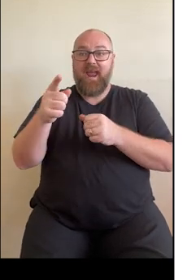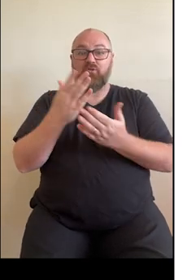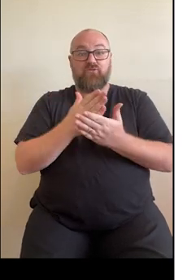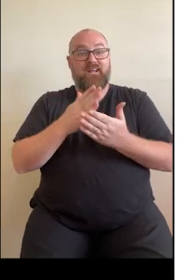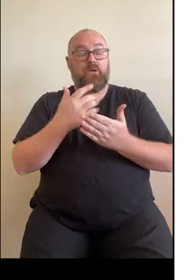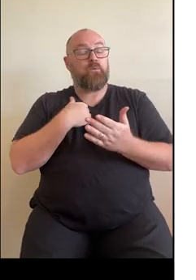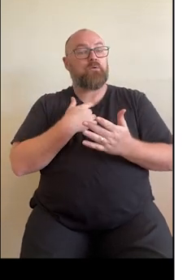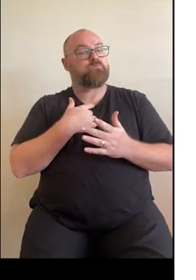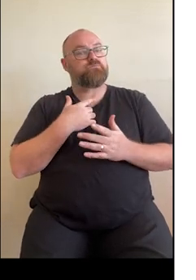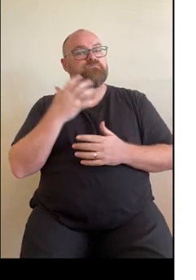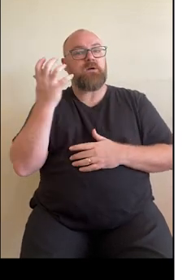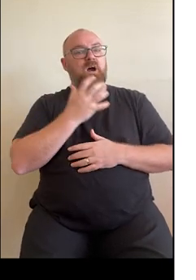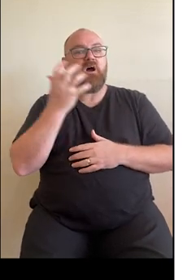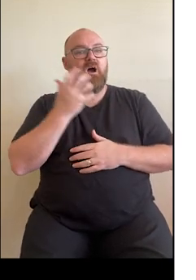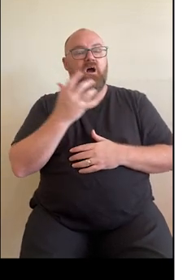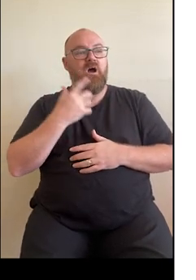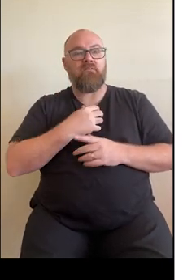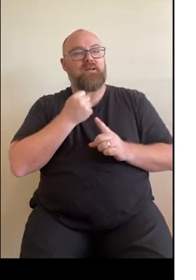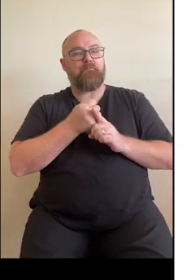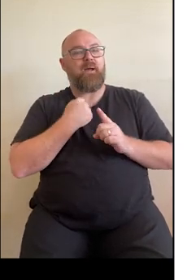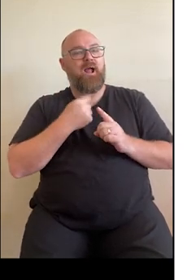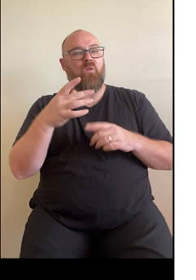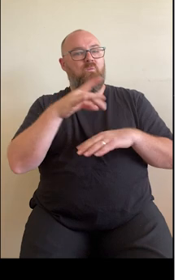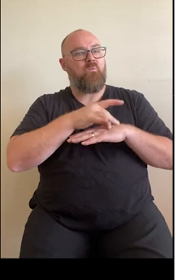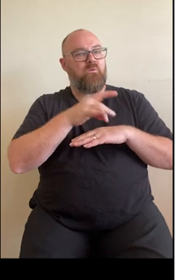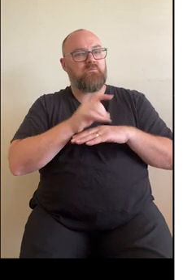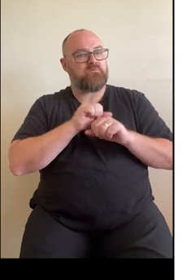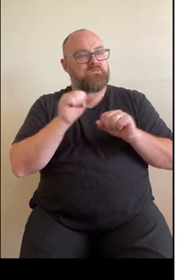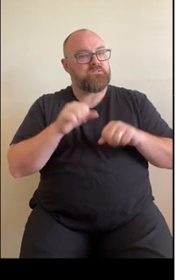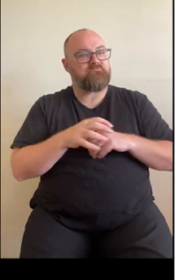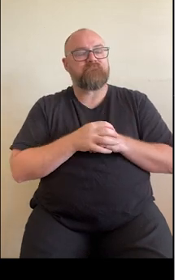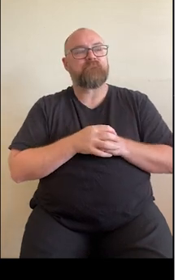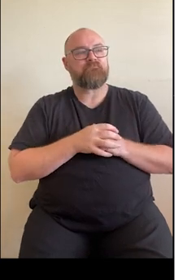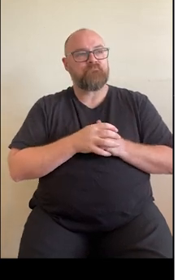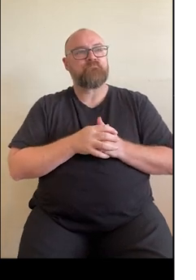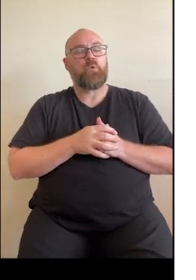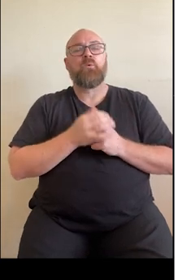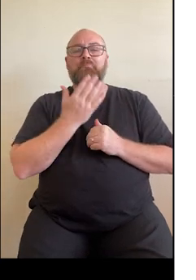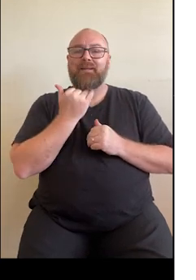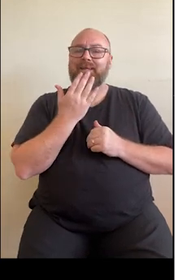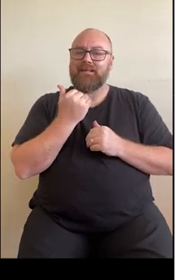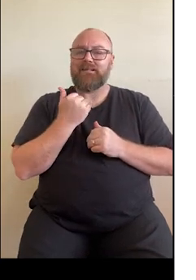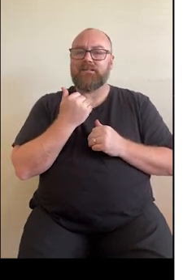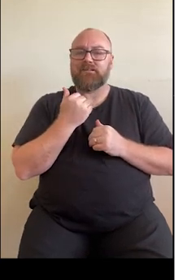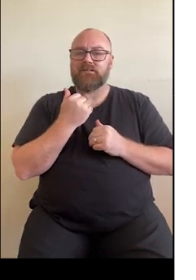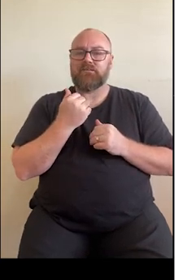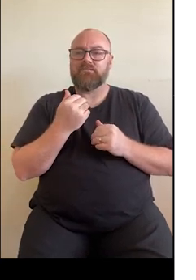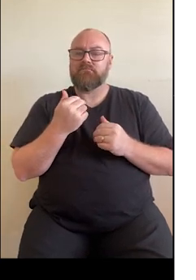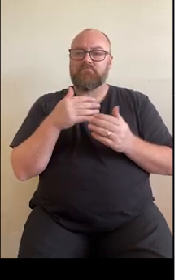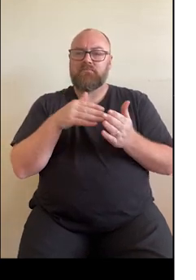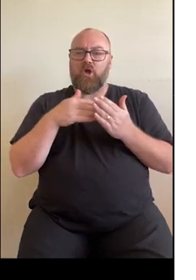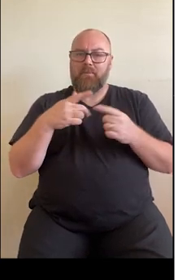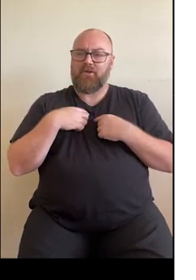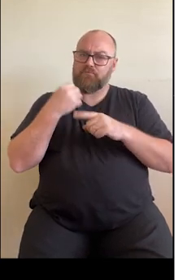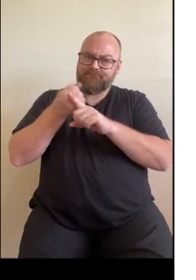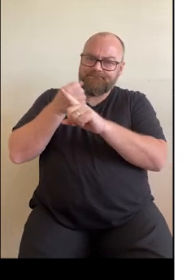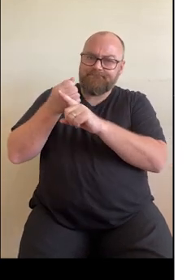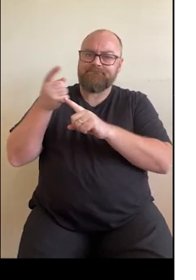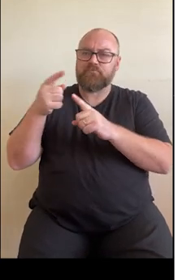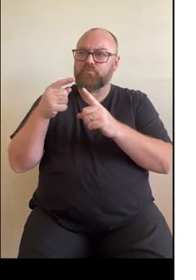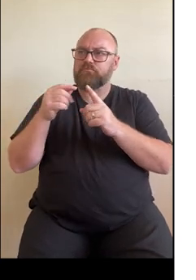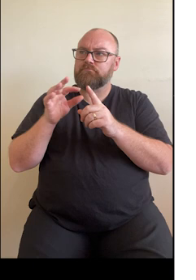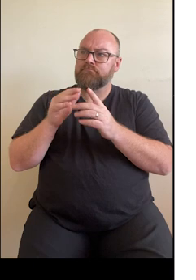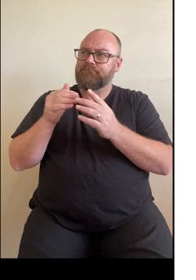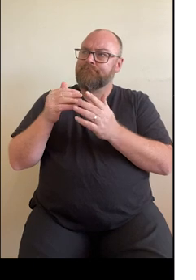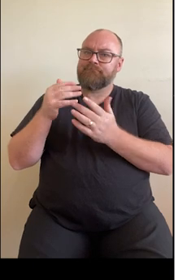a debilitating effect on the health system for all Australians and their families. So please join us in the fight for Australian hearts and help